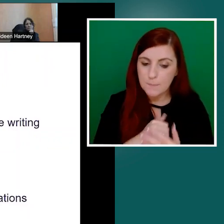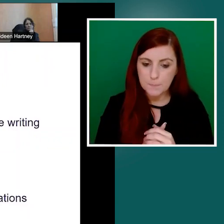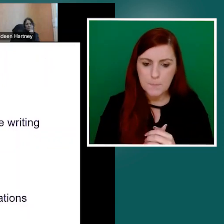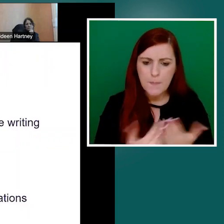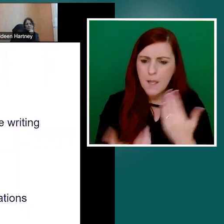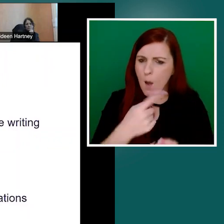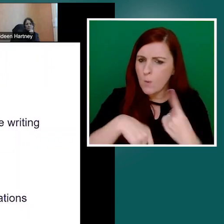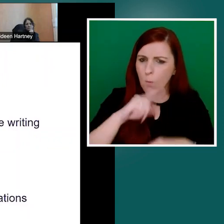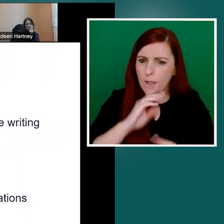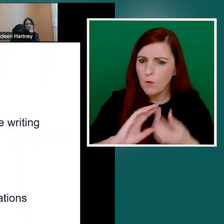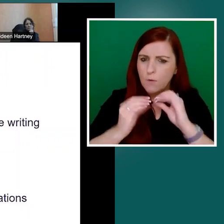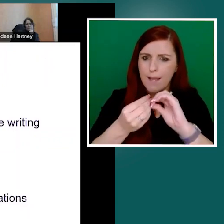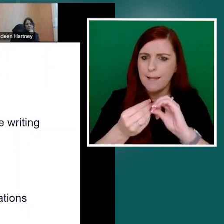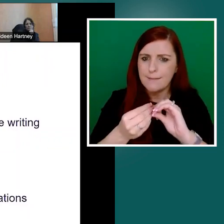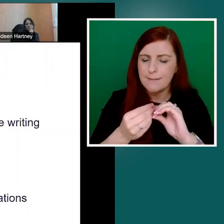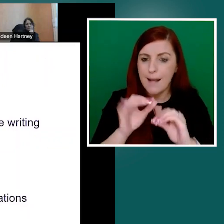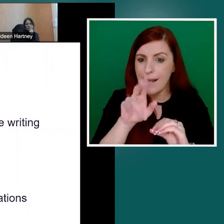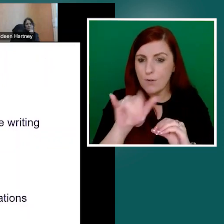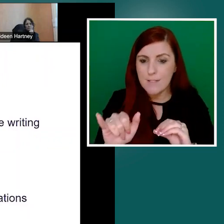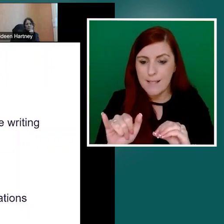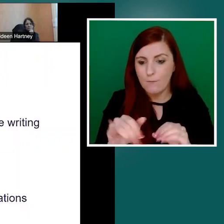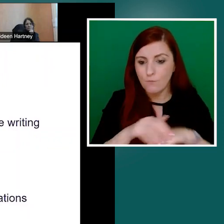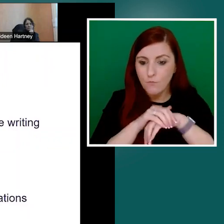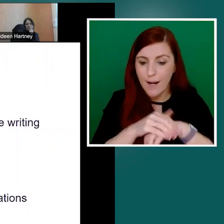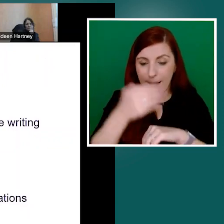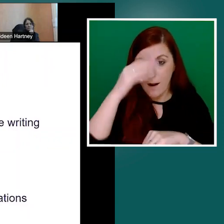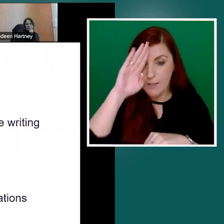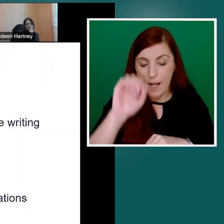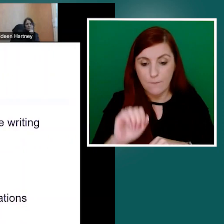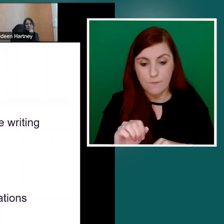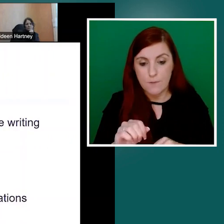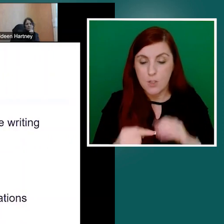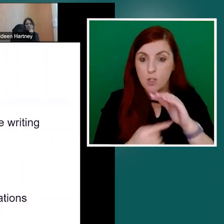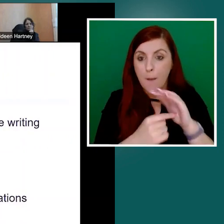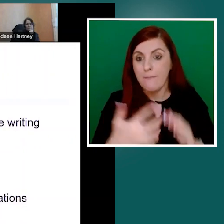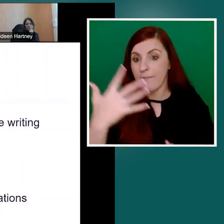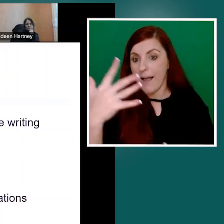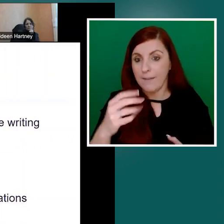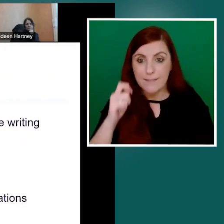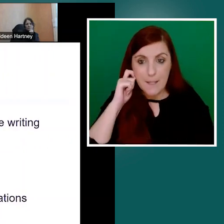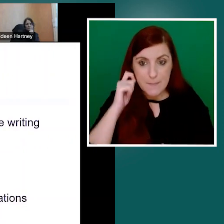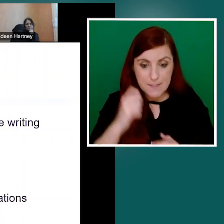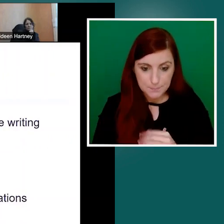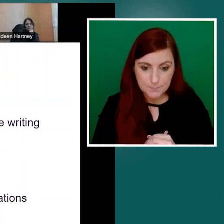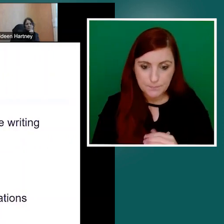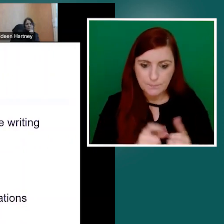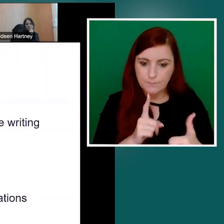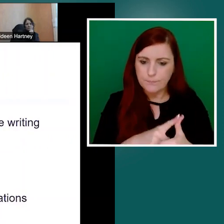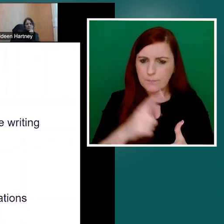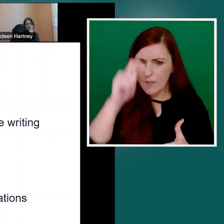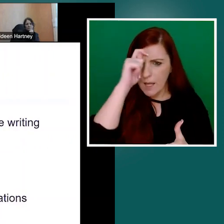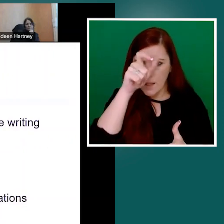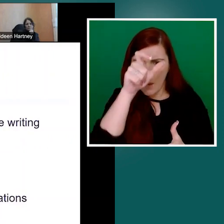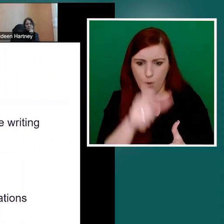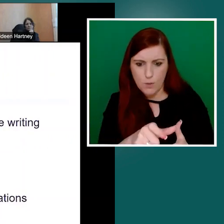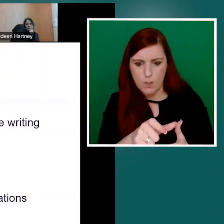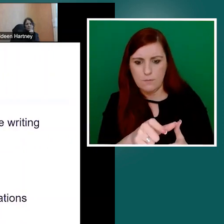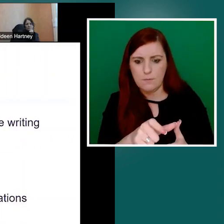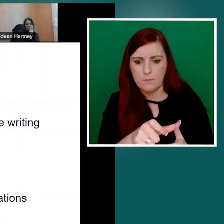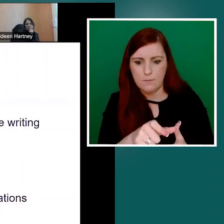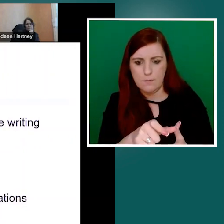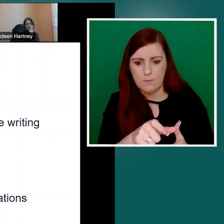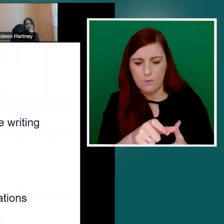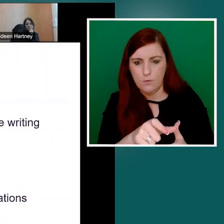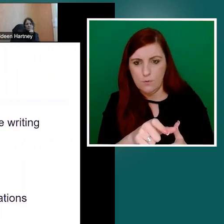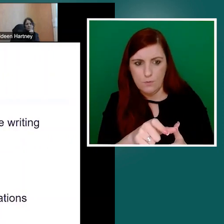tips. So think of the person, you know, and as James mentioned, you know, think of people outside of that bell curve. You know, you want to be able